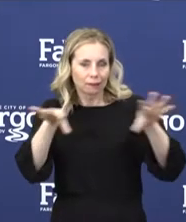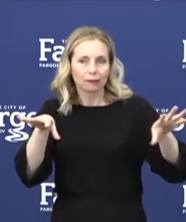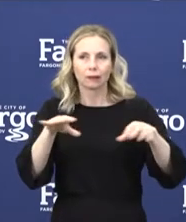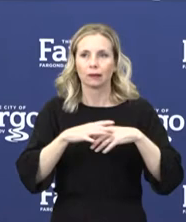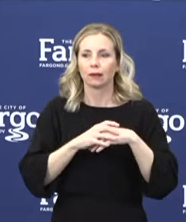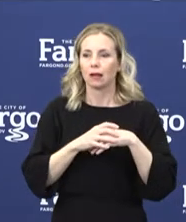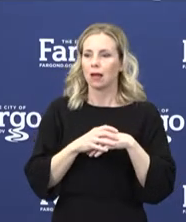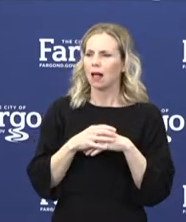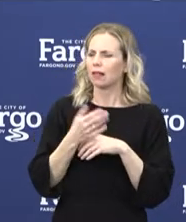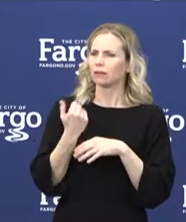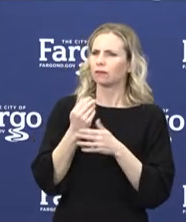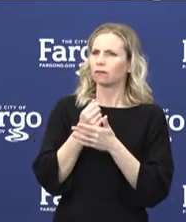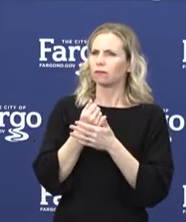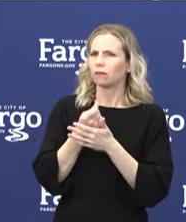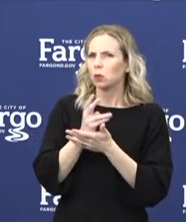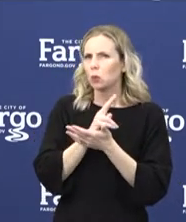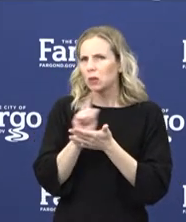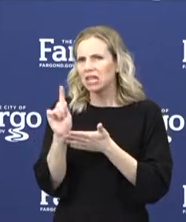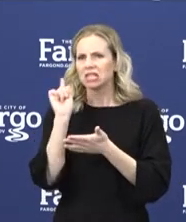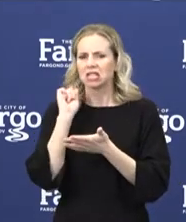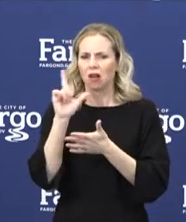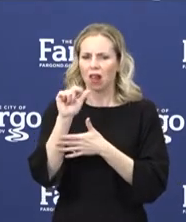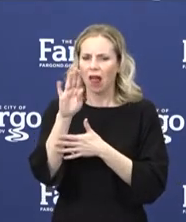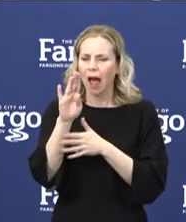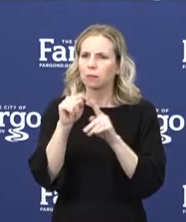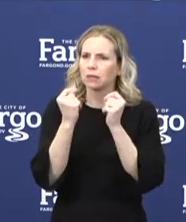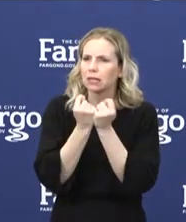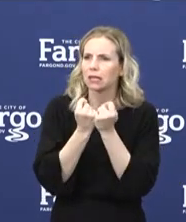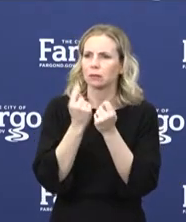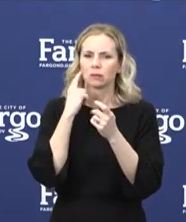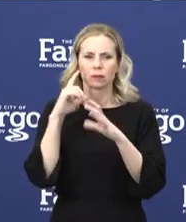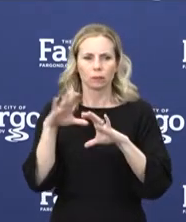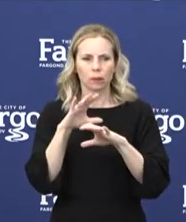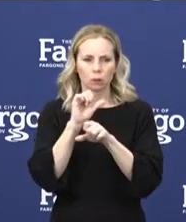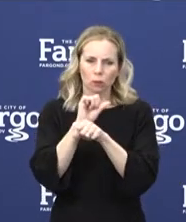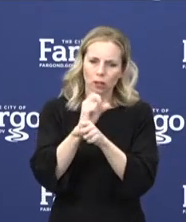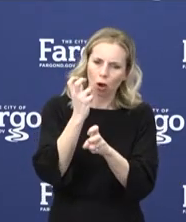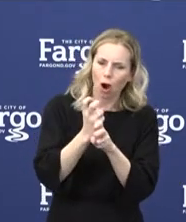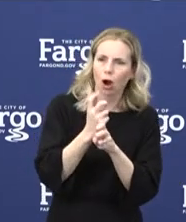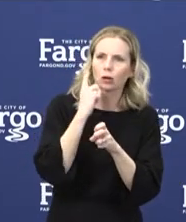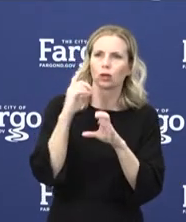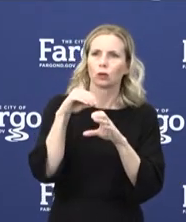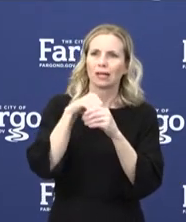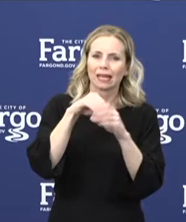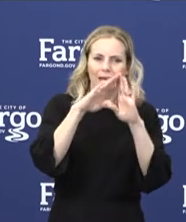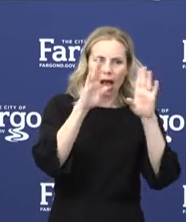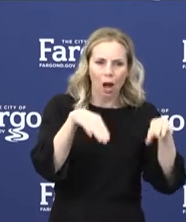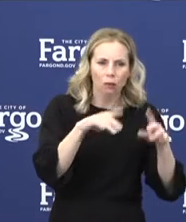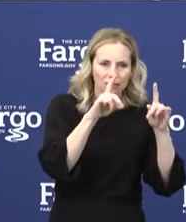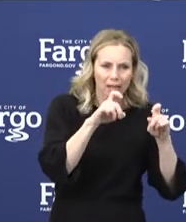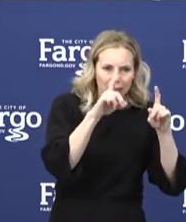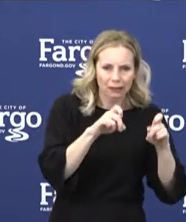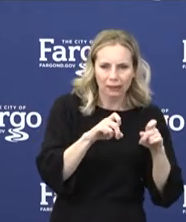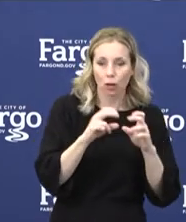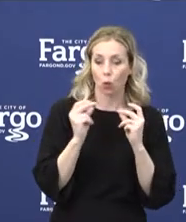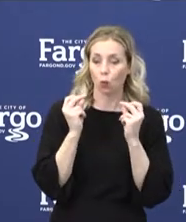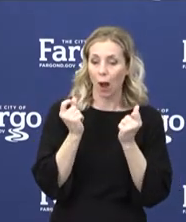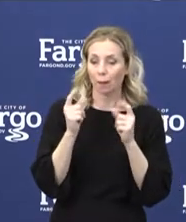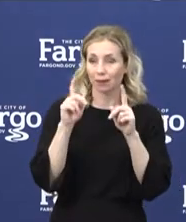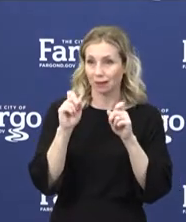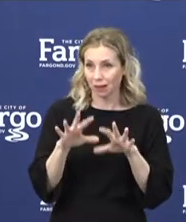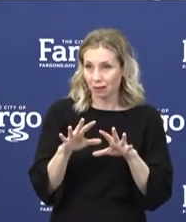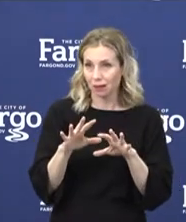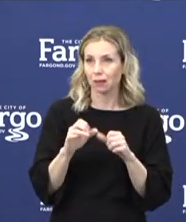have been working hard to expand in-house testing capacities and adding rapid tests in all of our major locations.